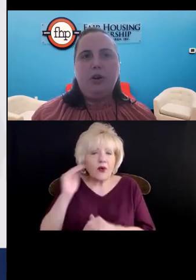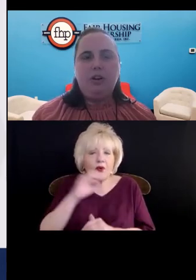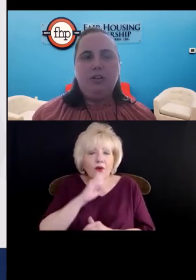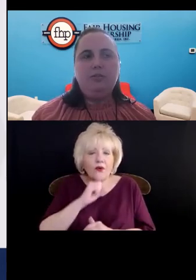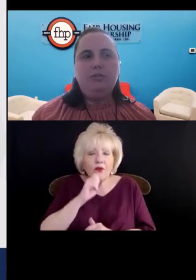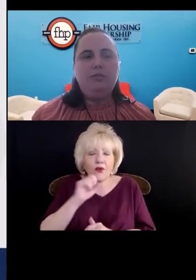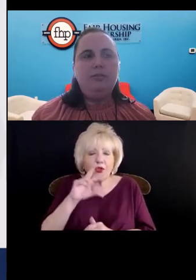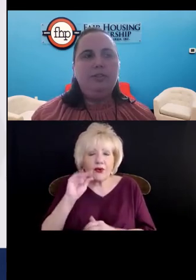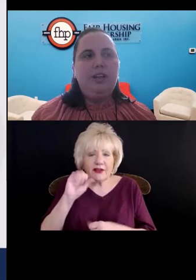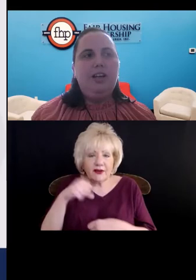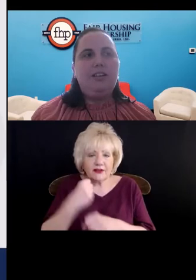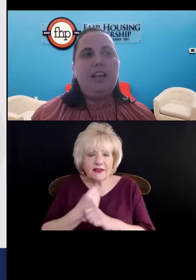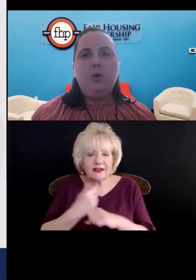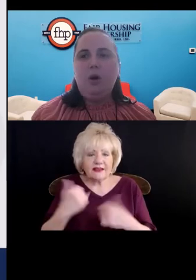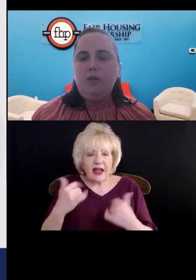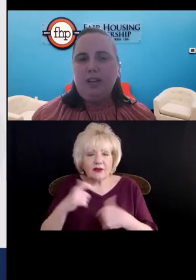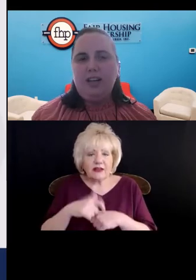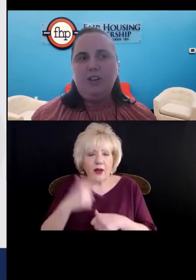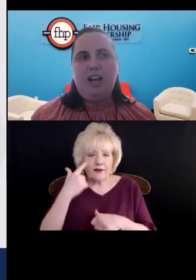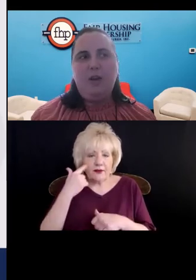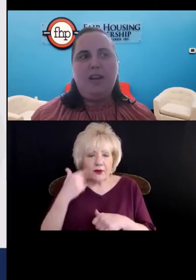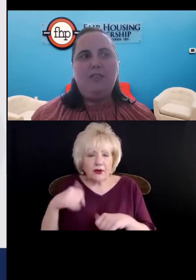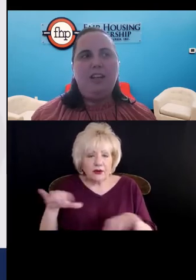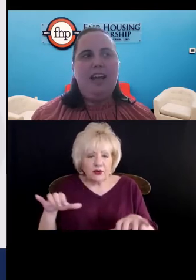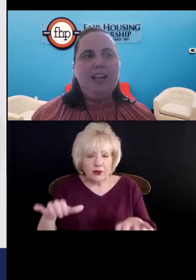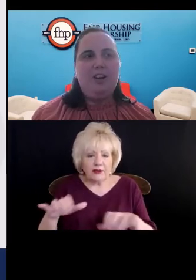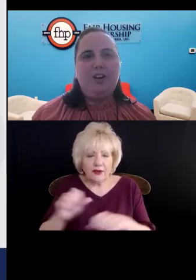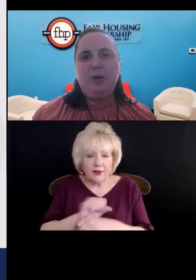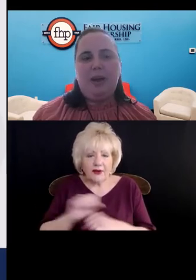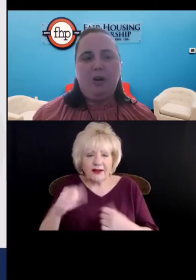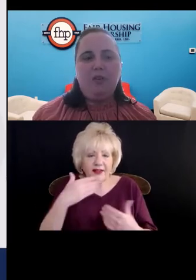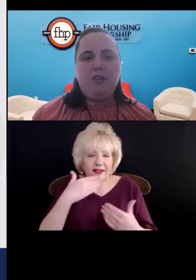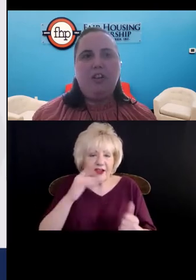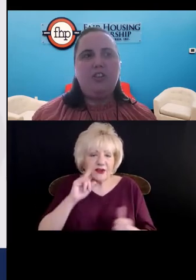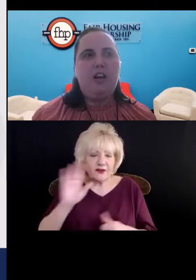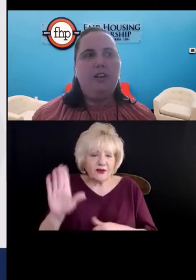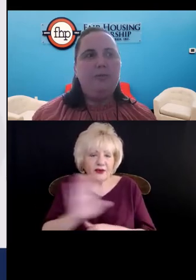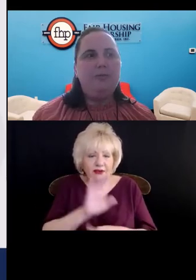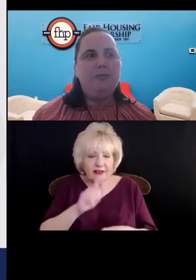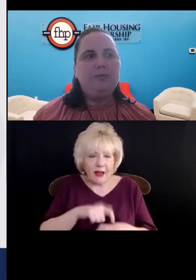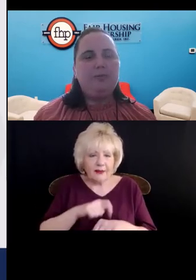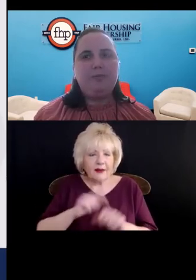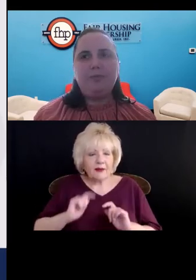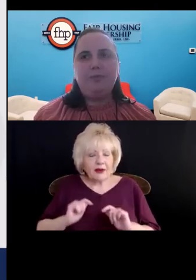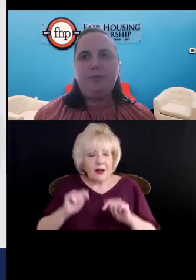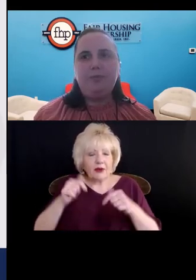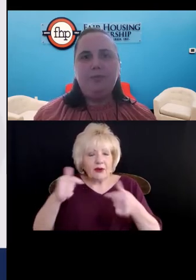us to do the well. Thank you all for taking your time out of today and I'll turn it back over to Kushana.